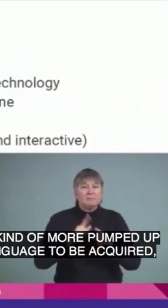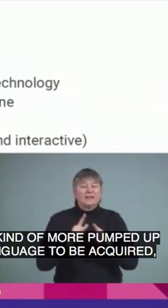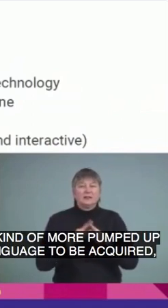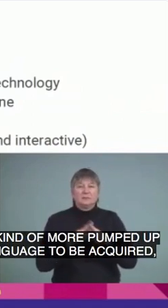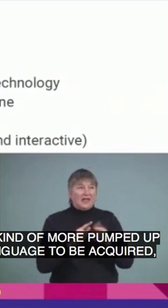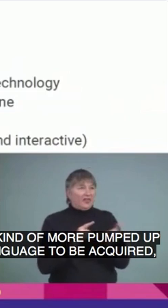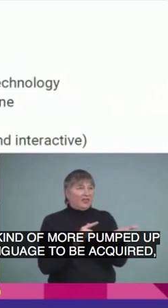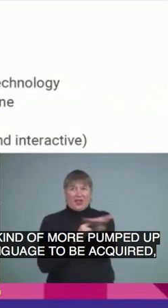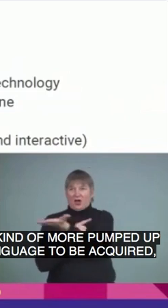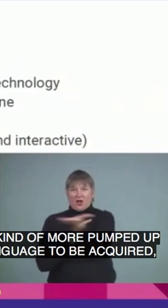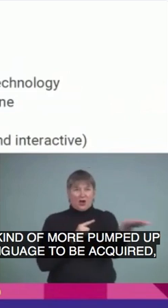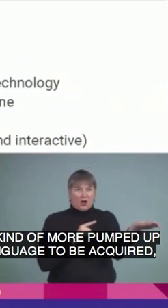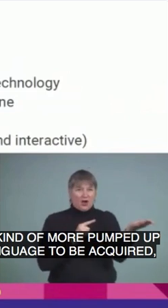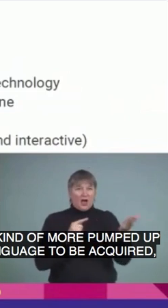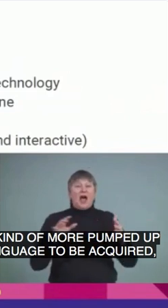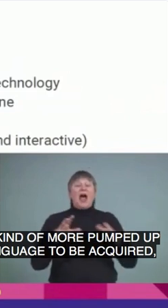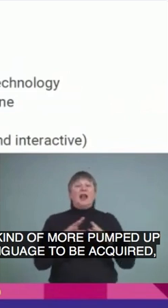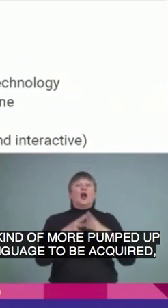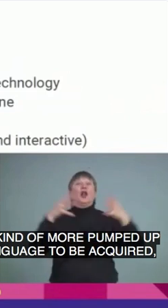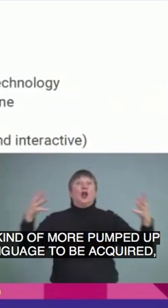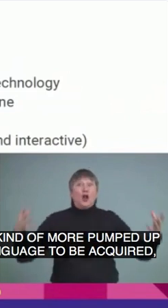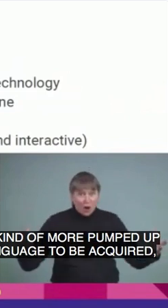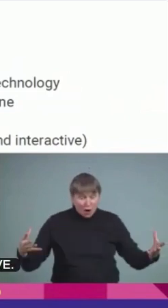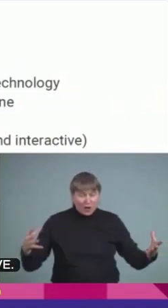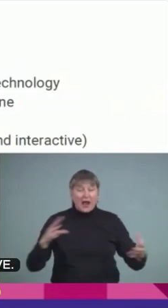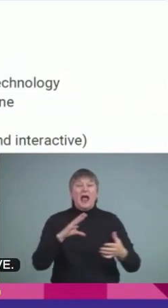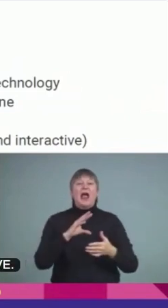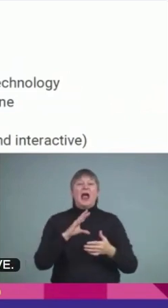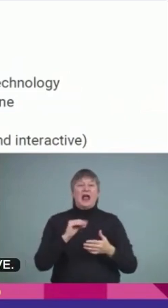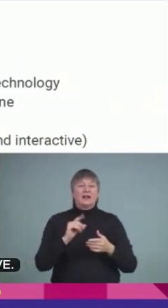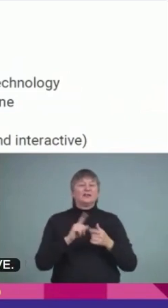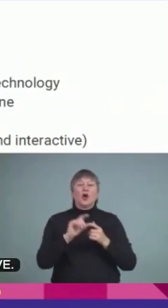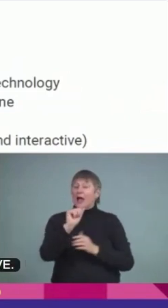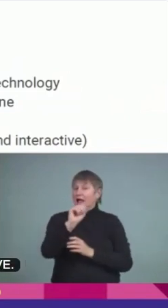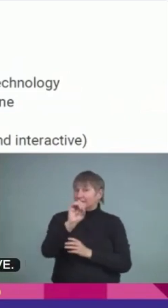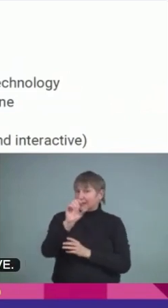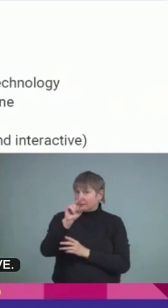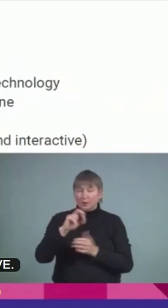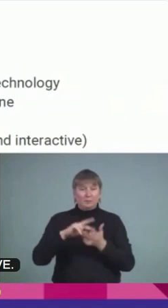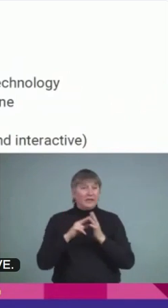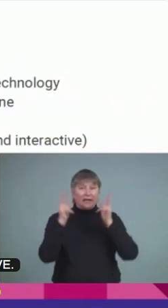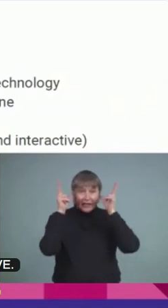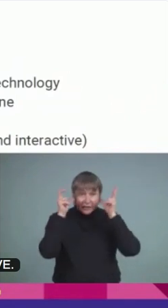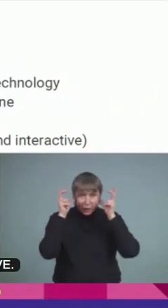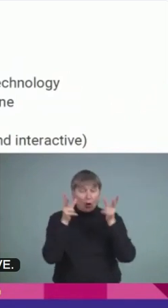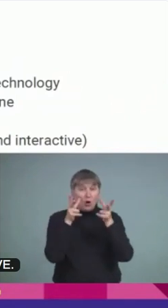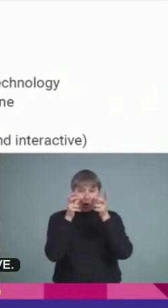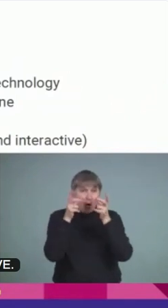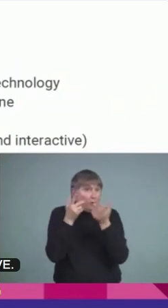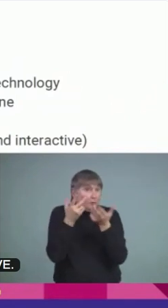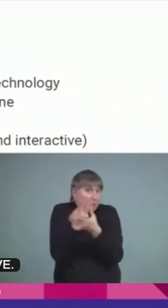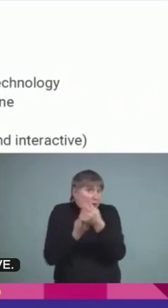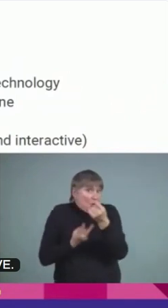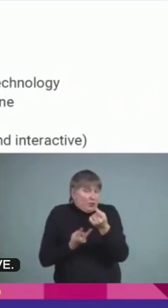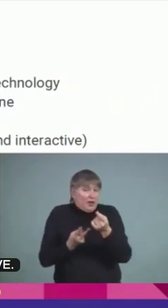interactive. Accessible means accessible visually or through hearing. Perhaps it's a mixture of